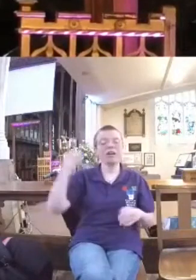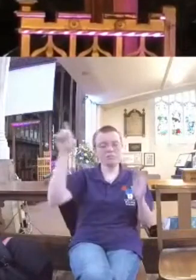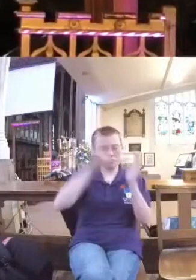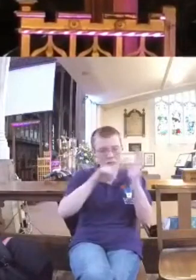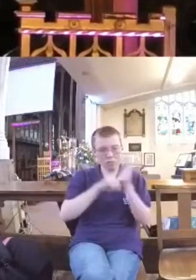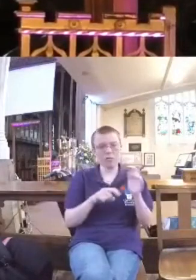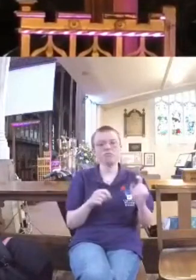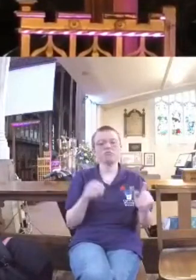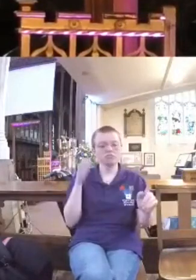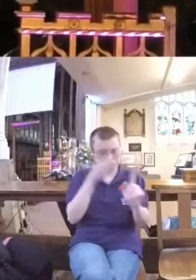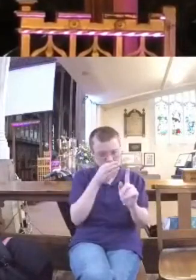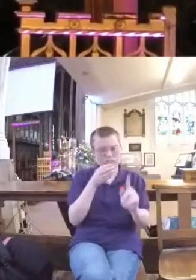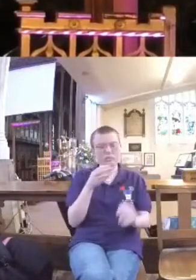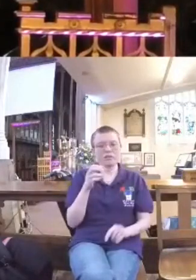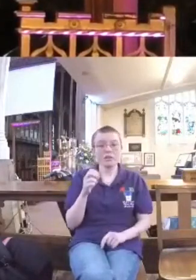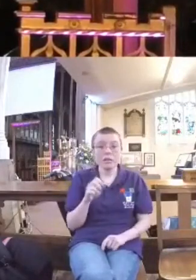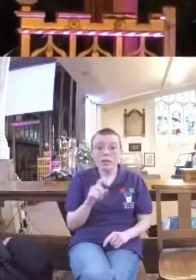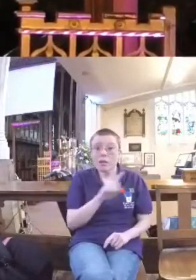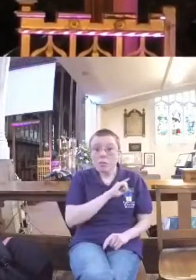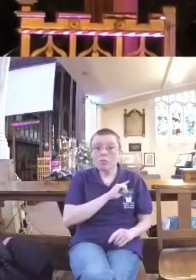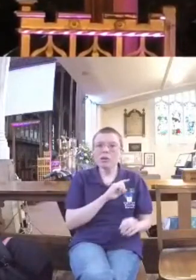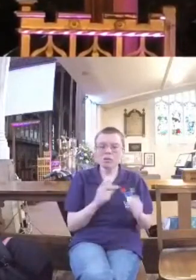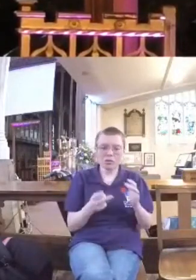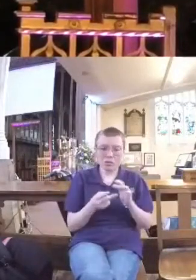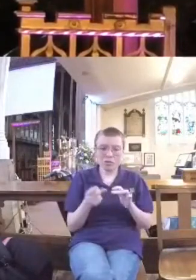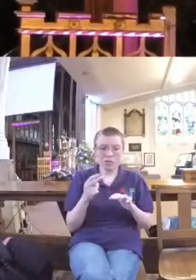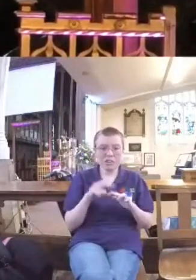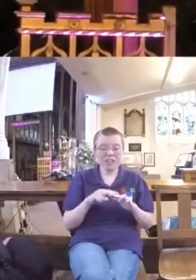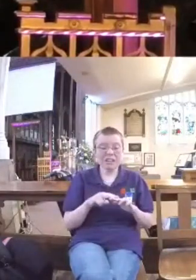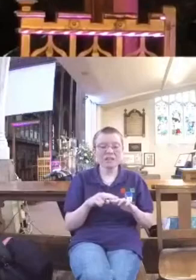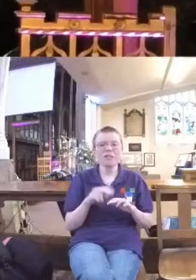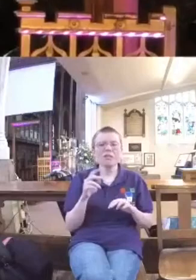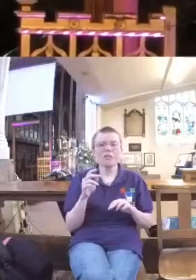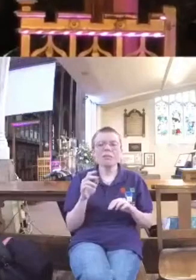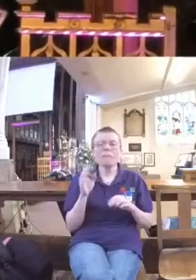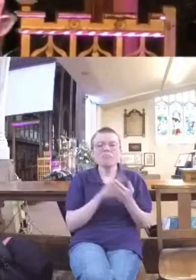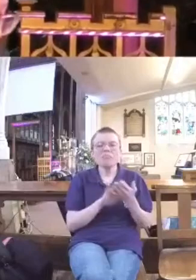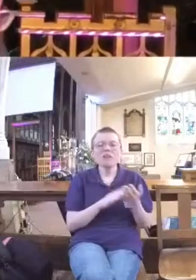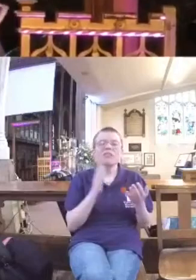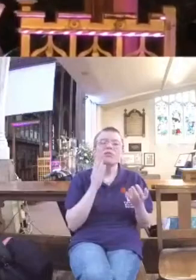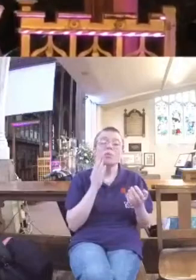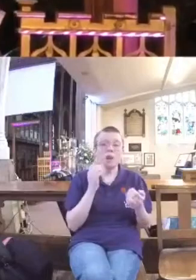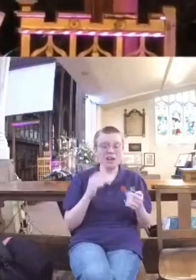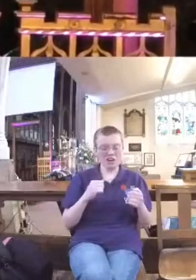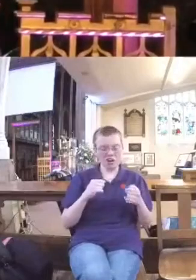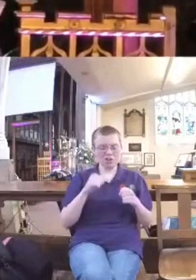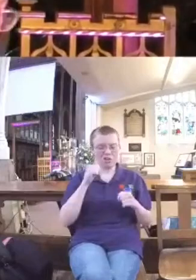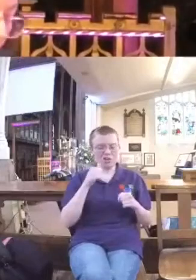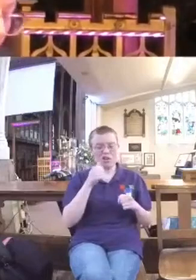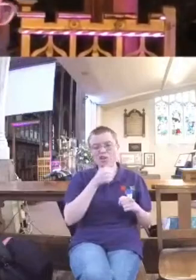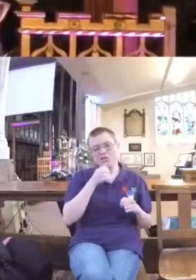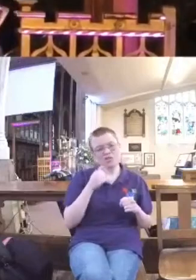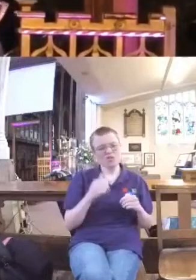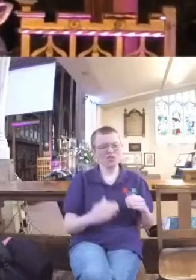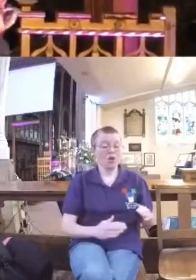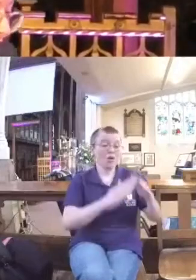that I'm giving you this day. Otherwise, when you eat and are satisfied, when you build fine houses and settle down and when